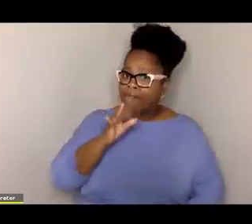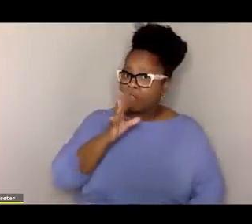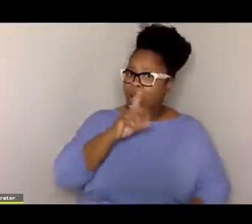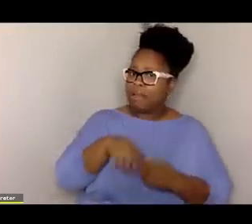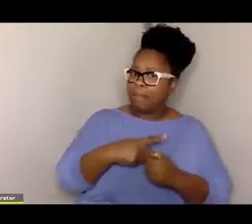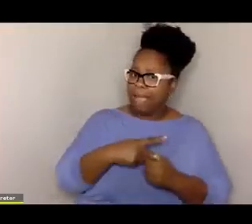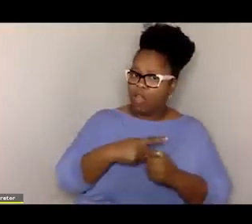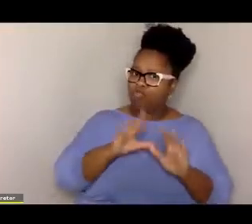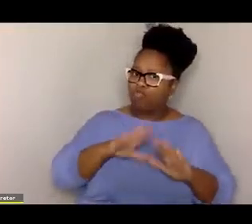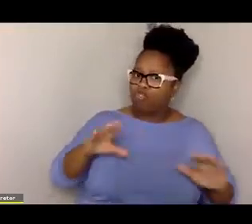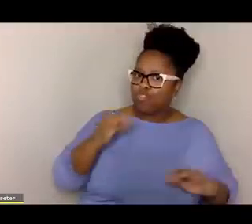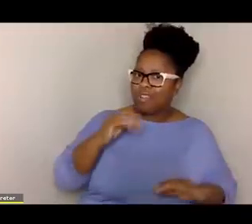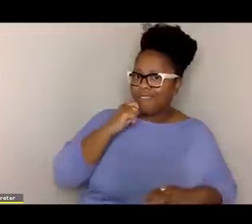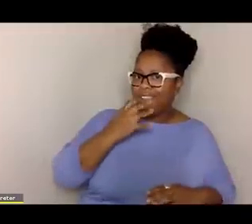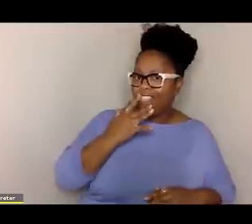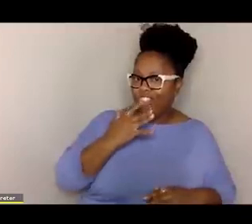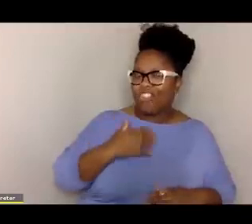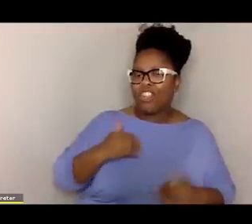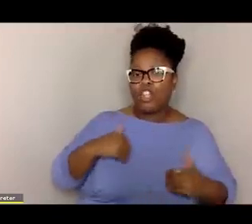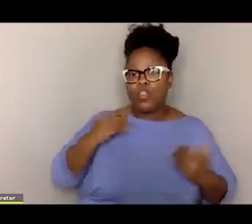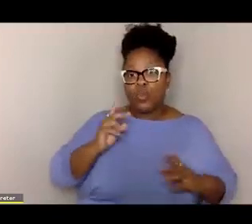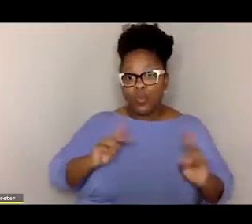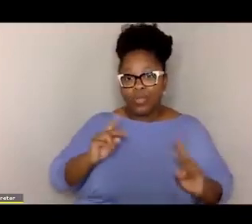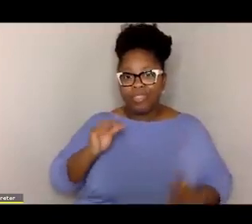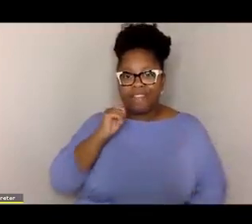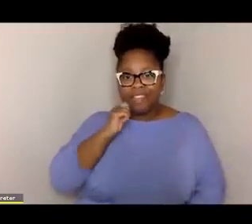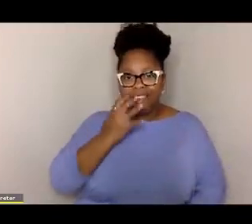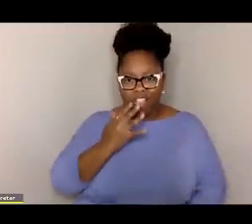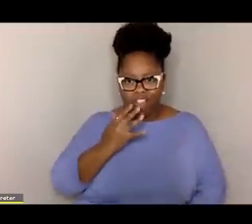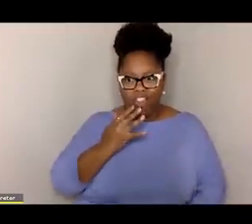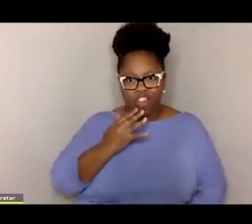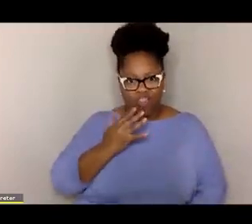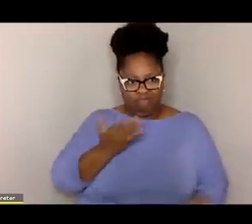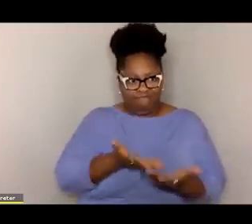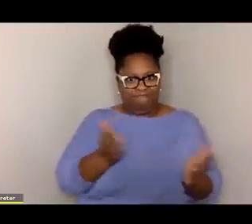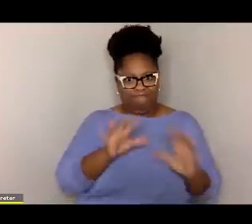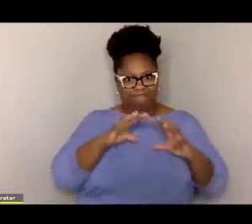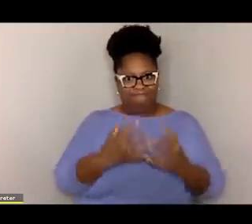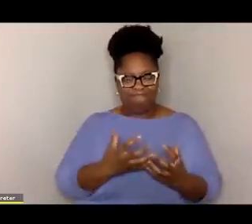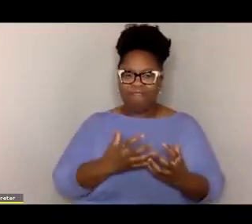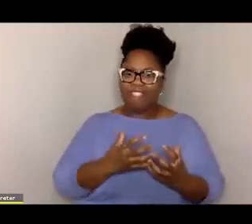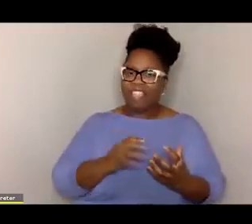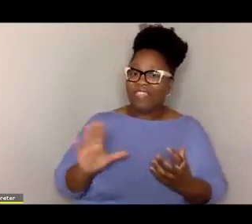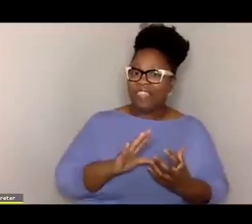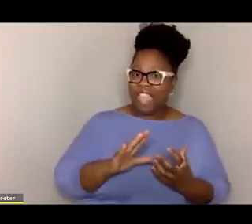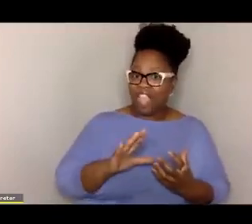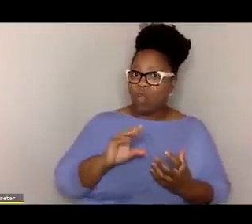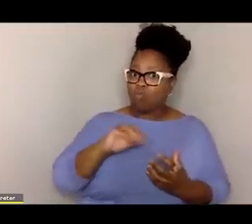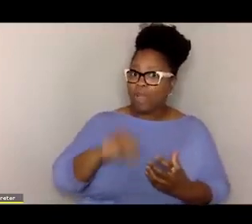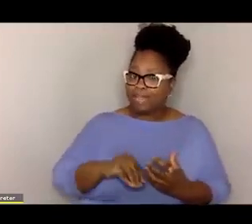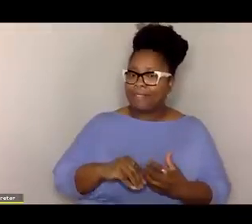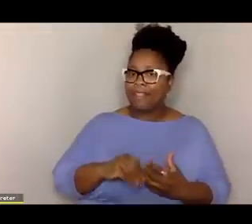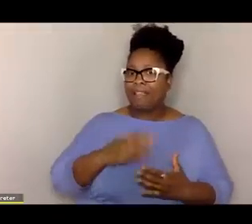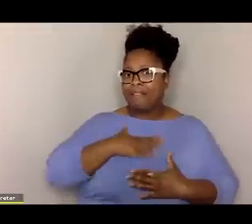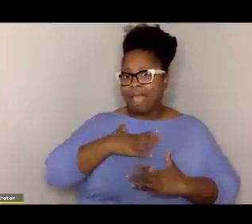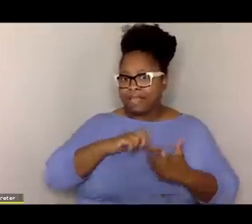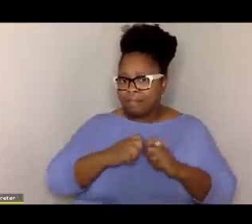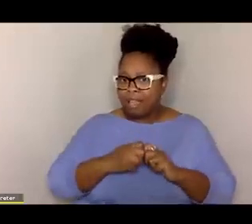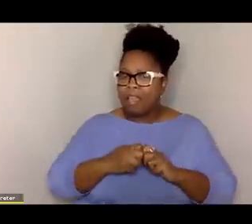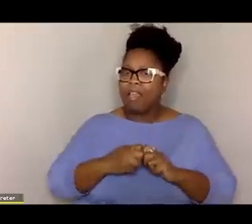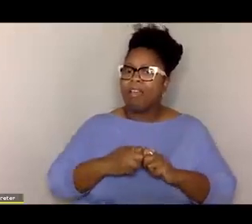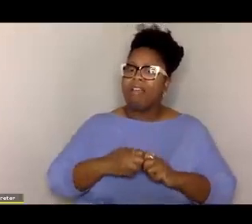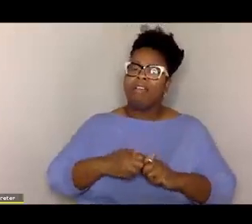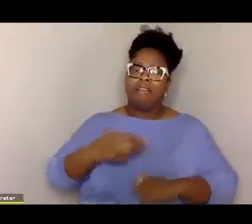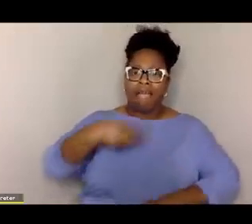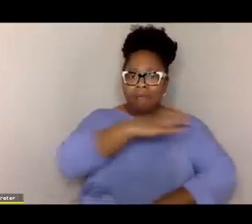at children of color and youth of color in our society, their rates of asthma, heart disease, diabetes